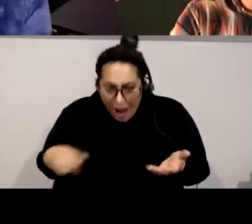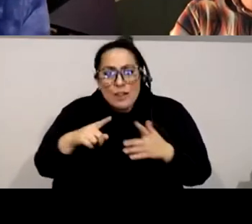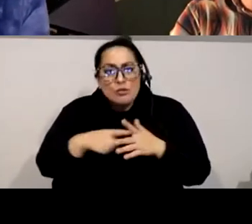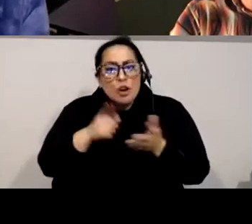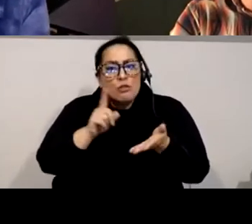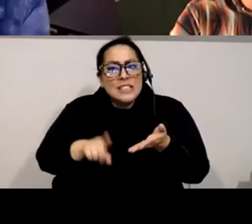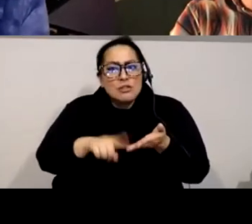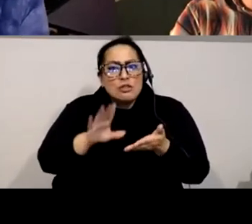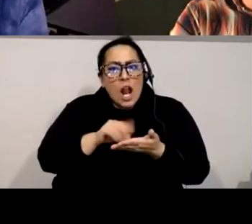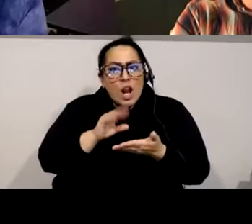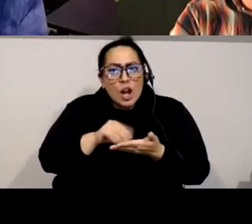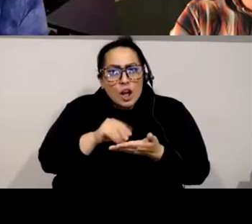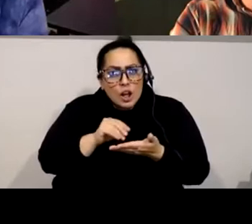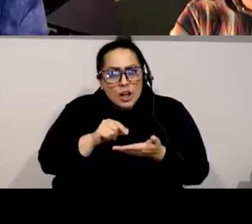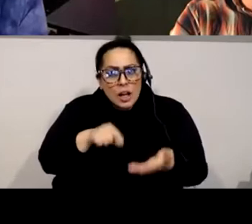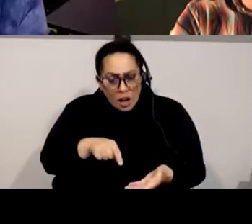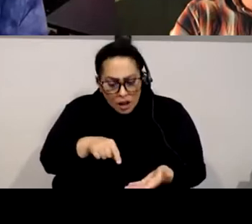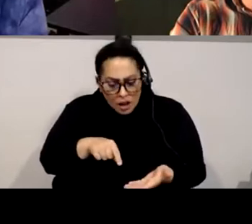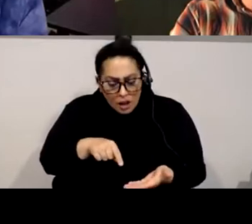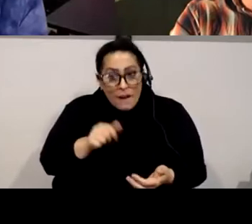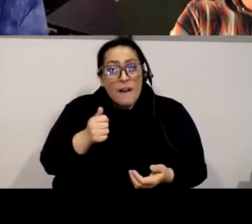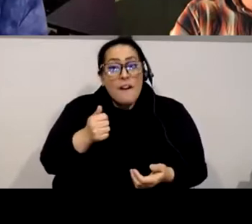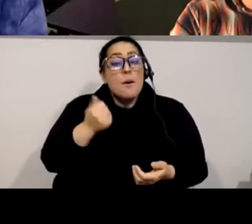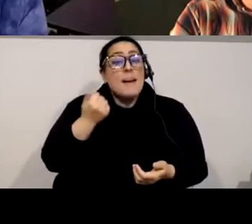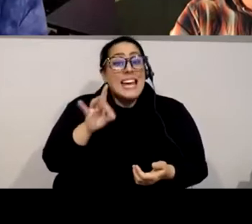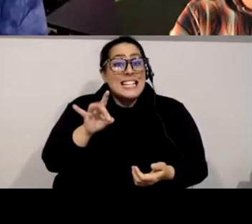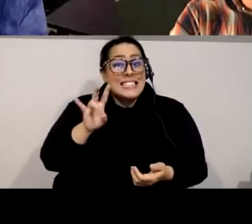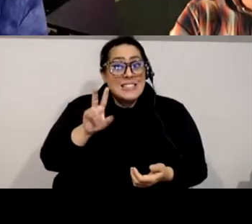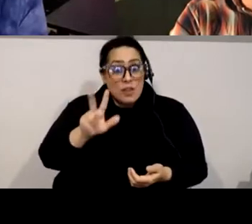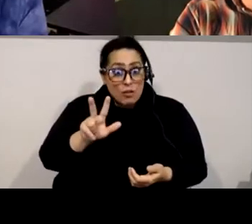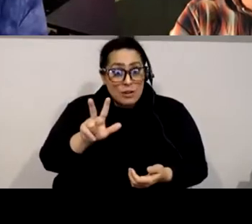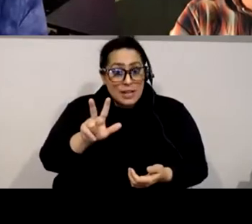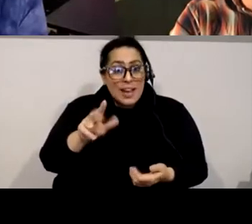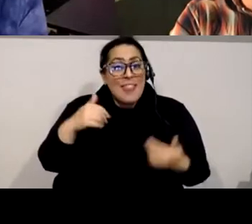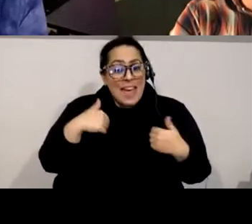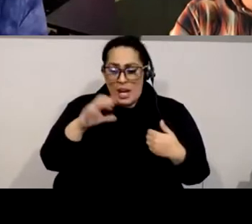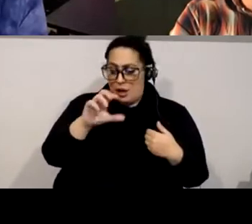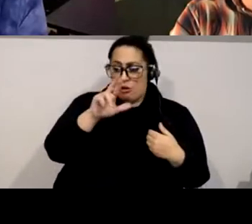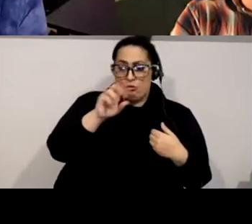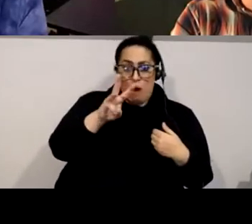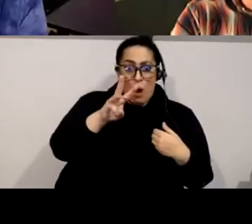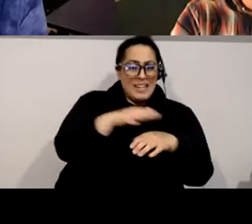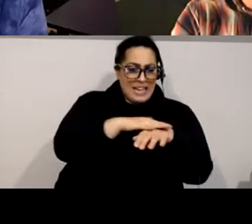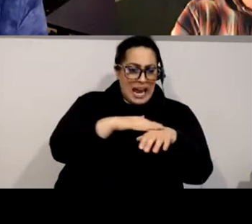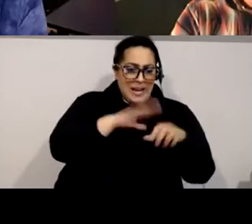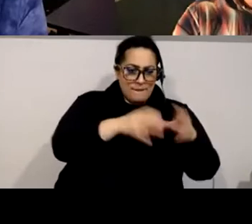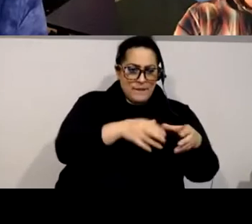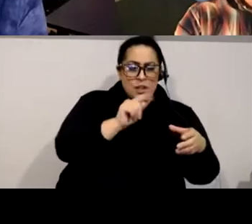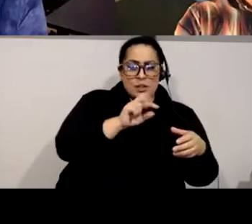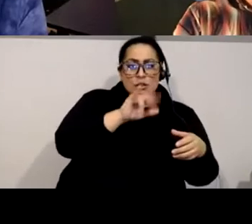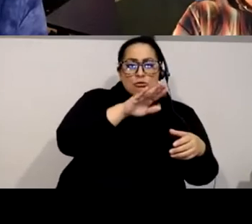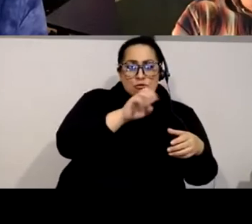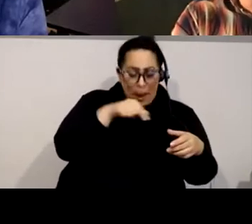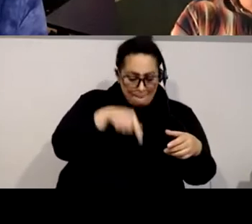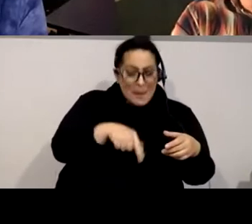there's like a delegation photo 1873 of all these crow chiefs and they're not wearing a single crow moccasin they're either